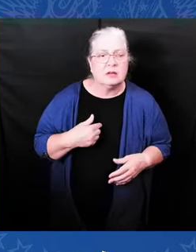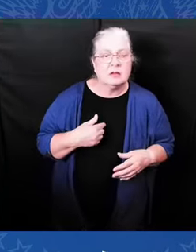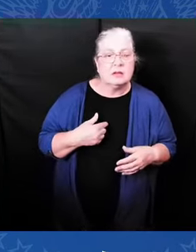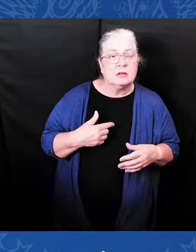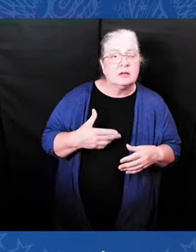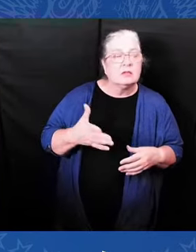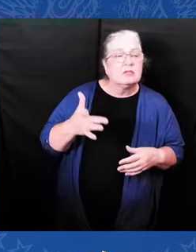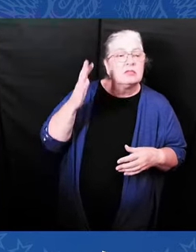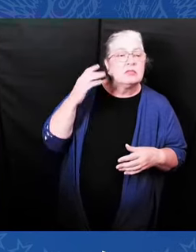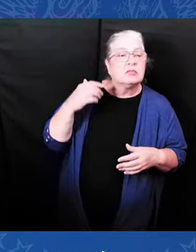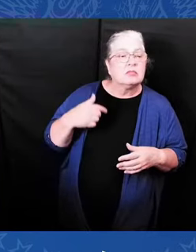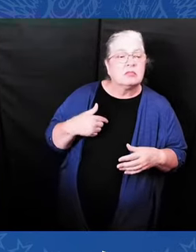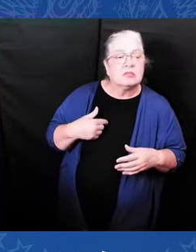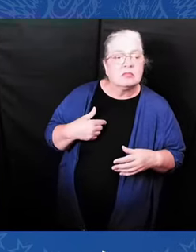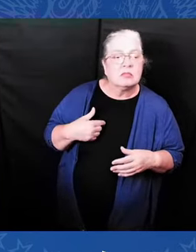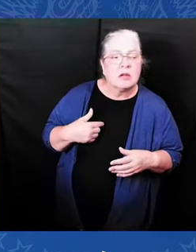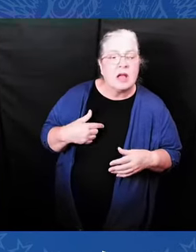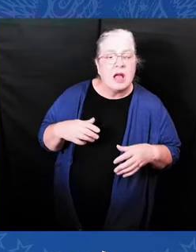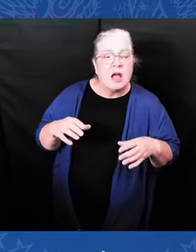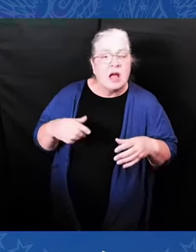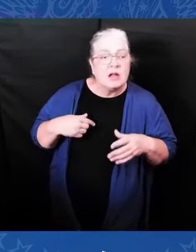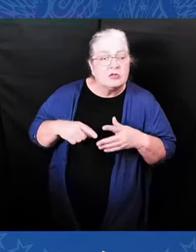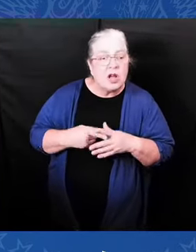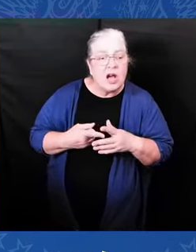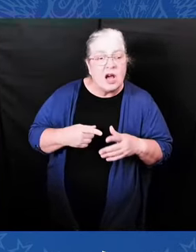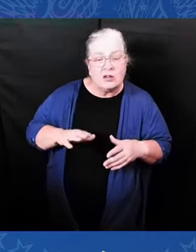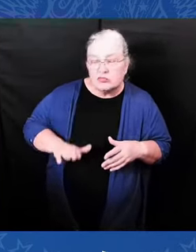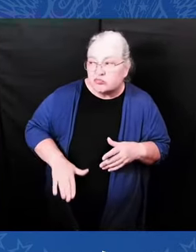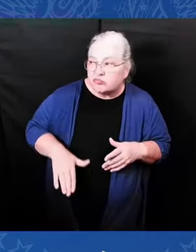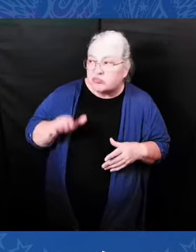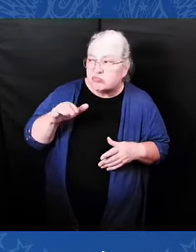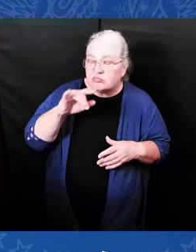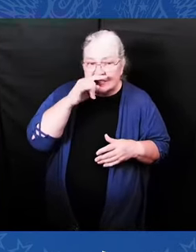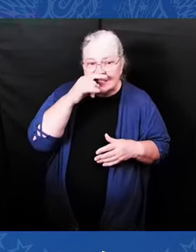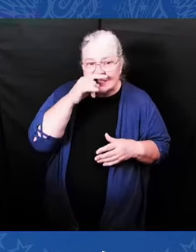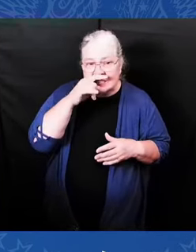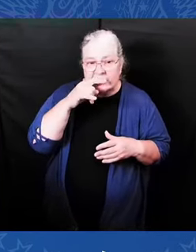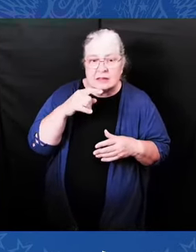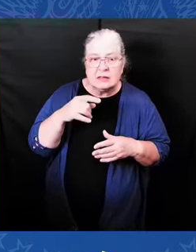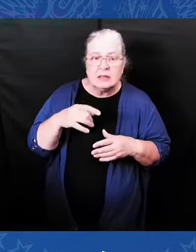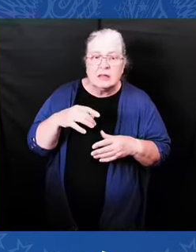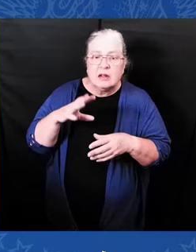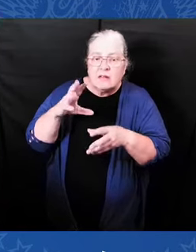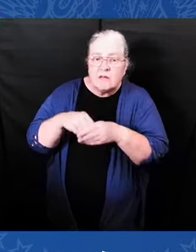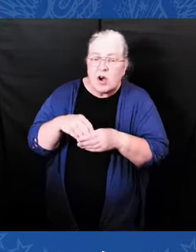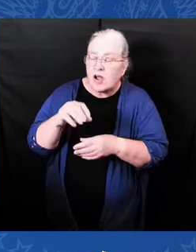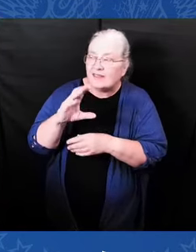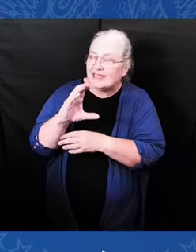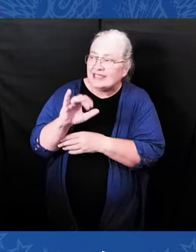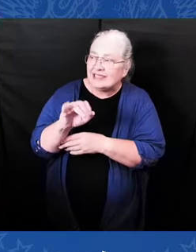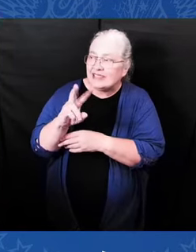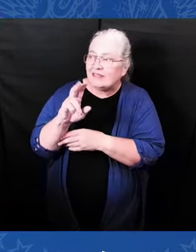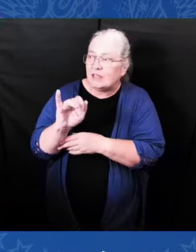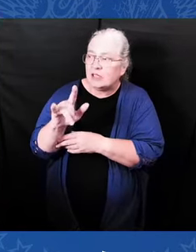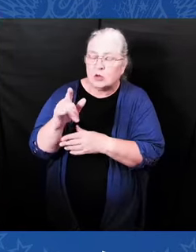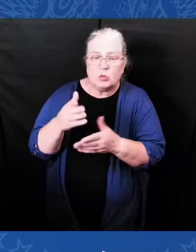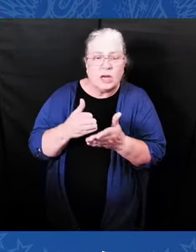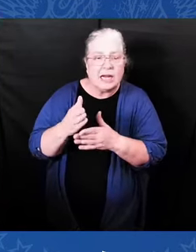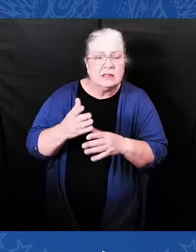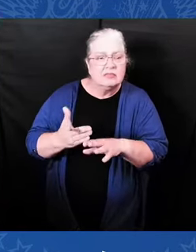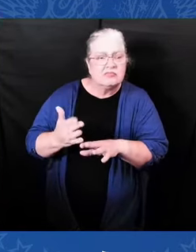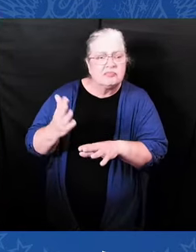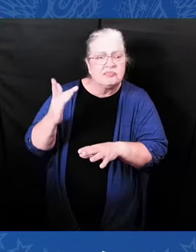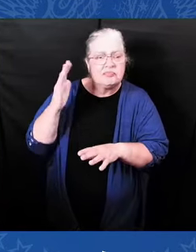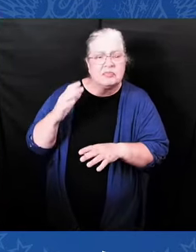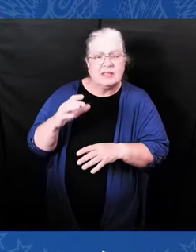And the community, we won the com We won by staggering 31 or 3,200 votes when I